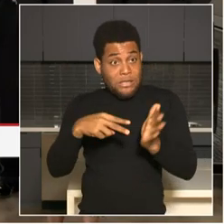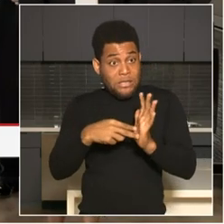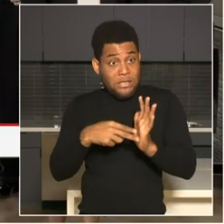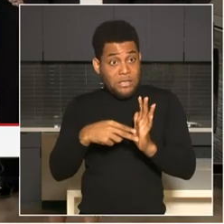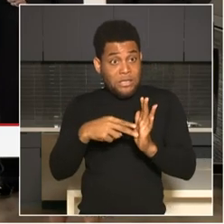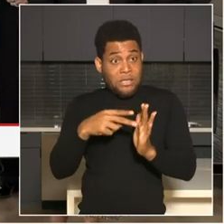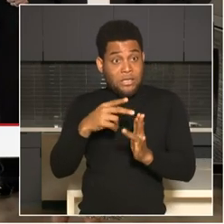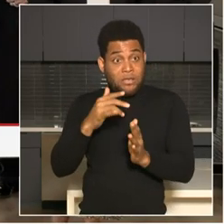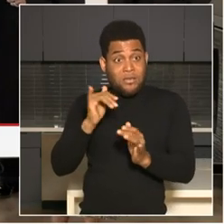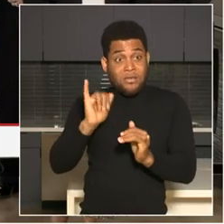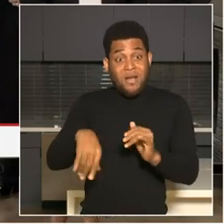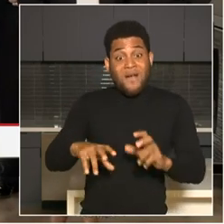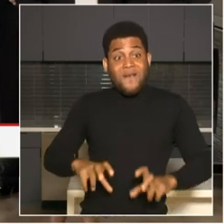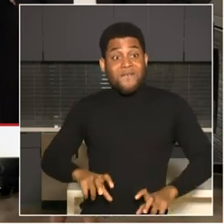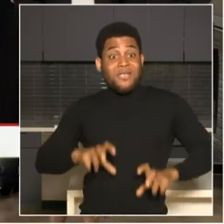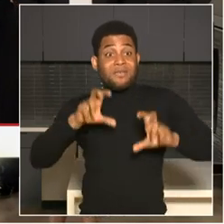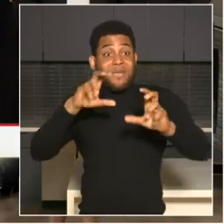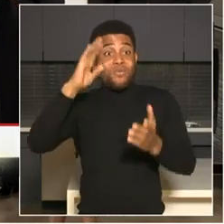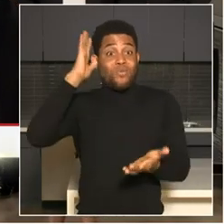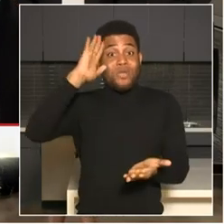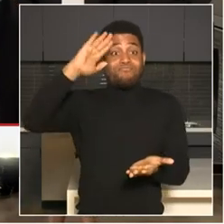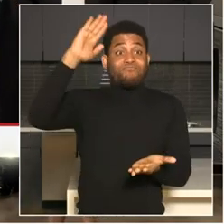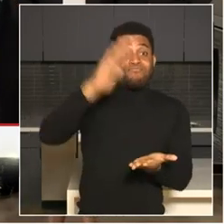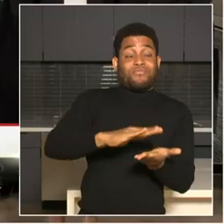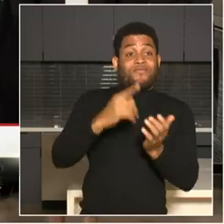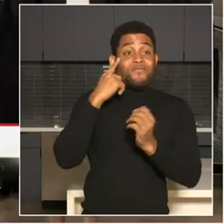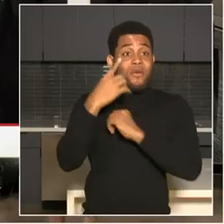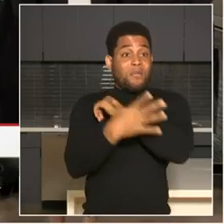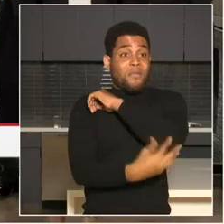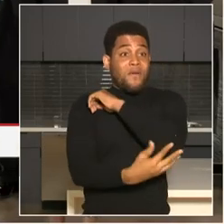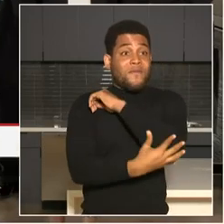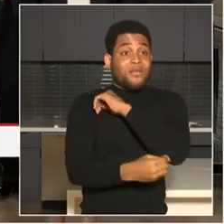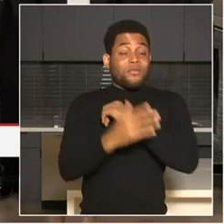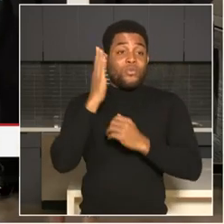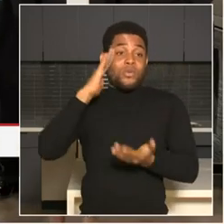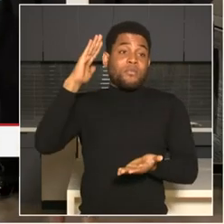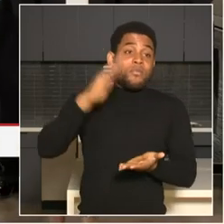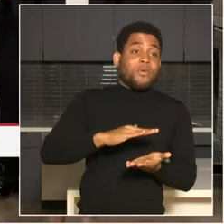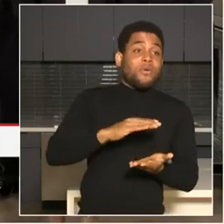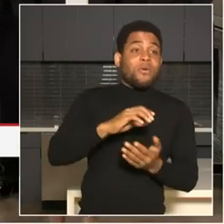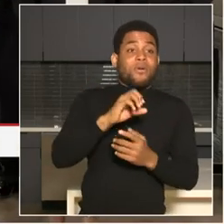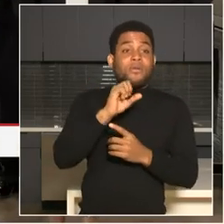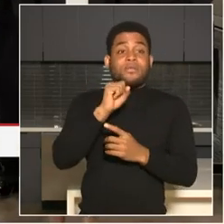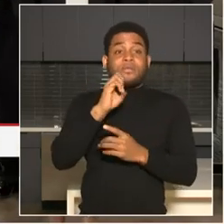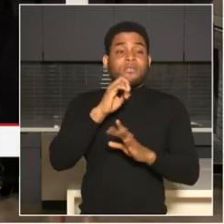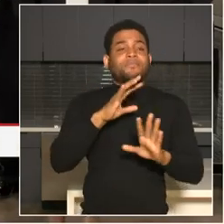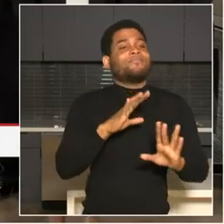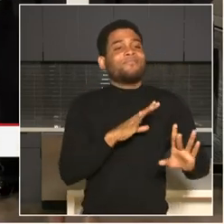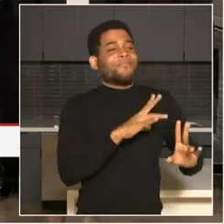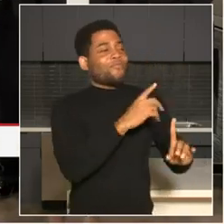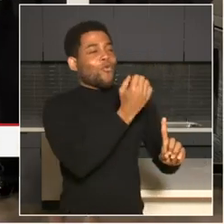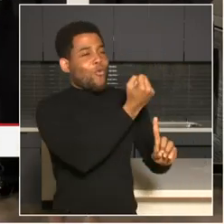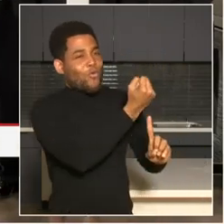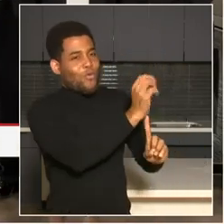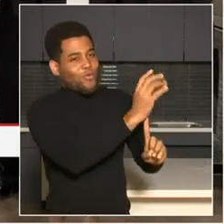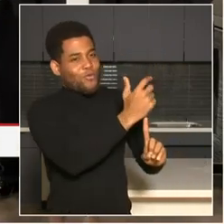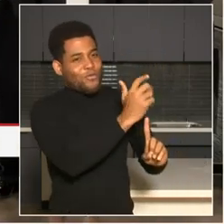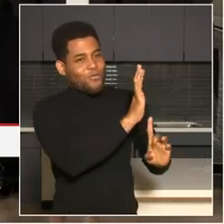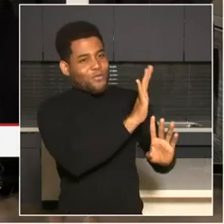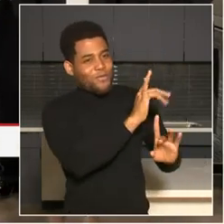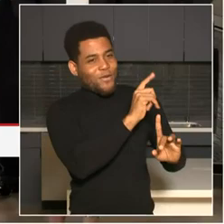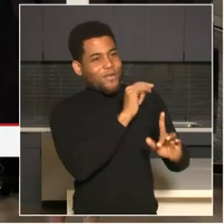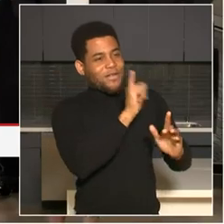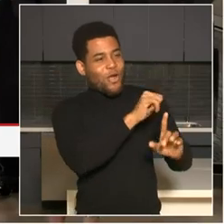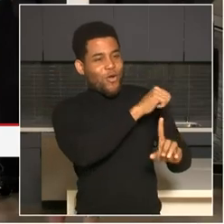statuses and educational backgrounds. Well, before I answer that question, can I, can I answer her, her first question that she asked with regards to the relationships